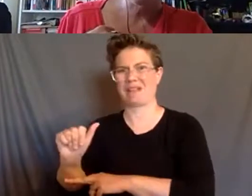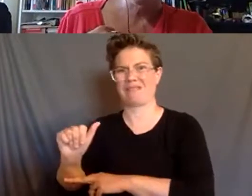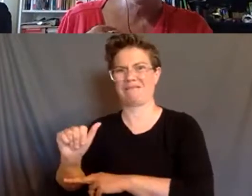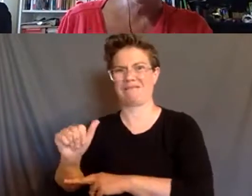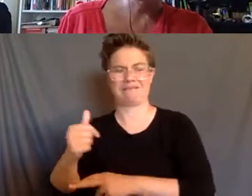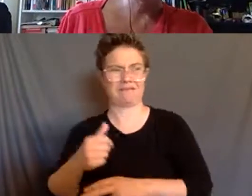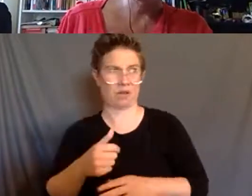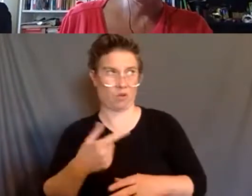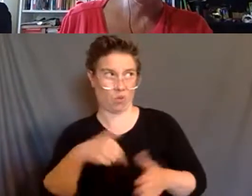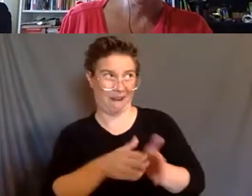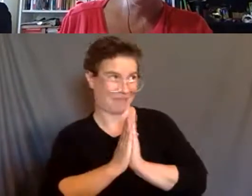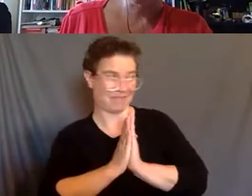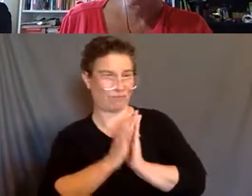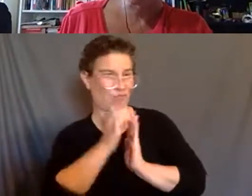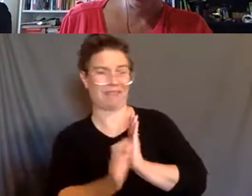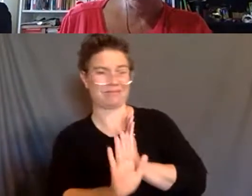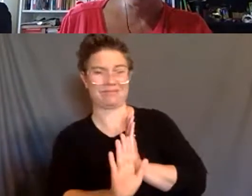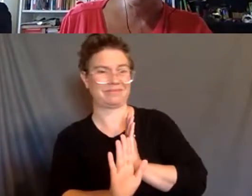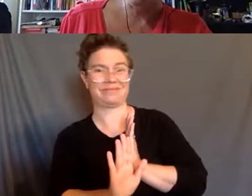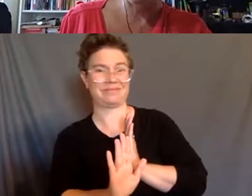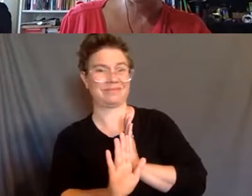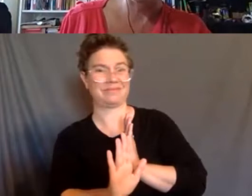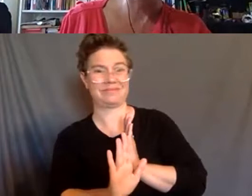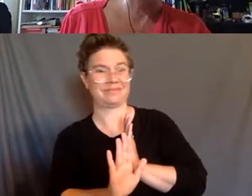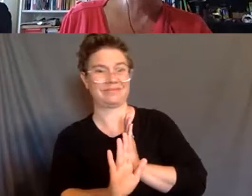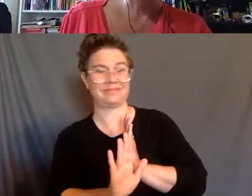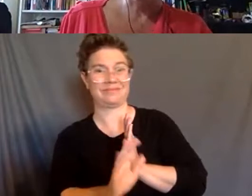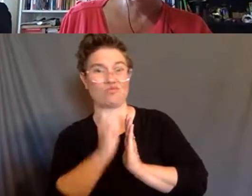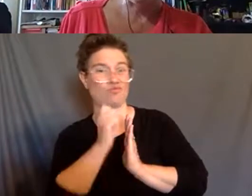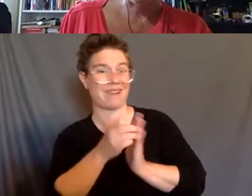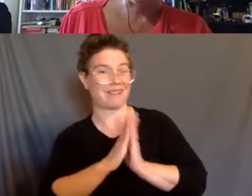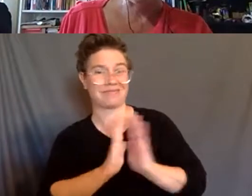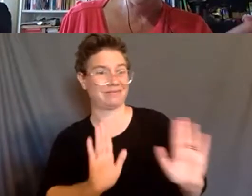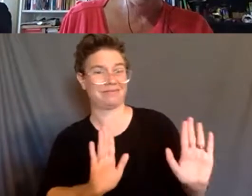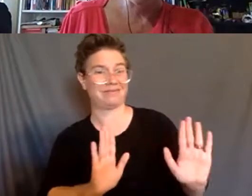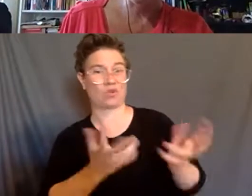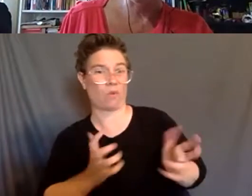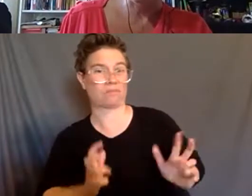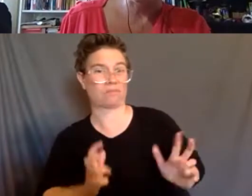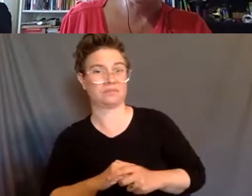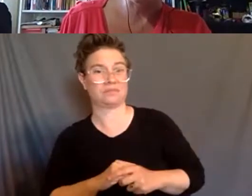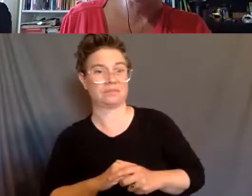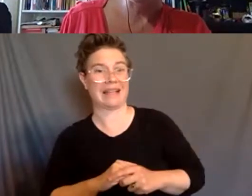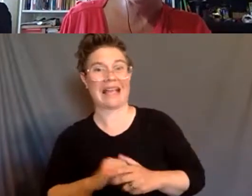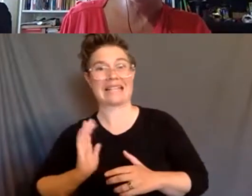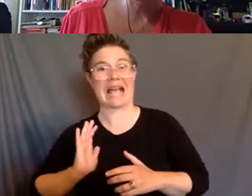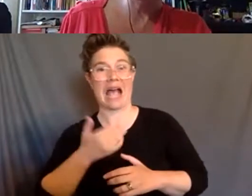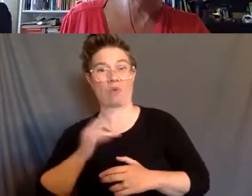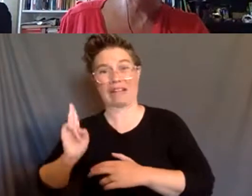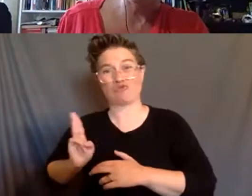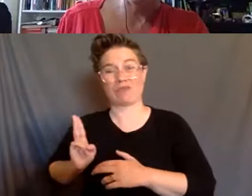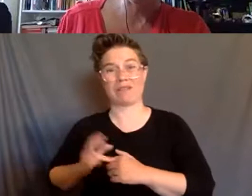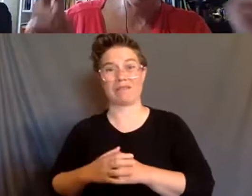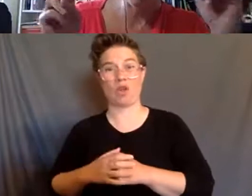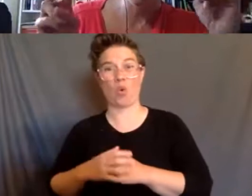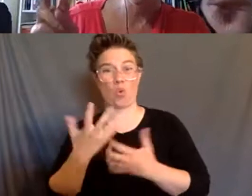it. And for the most part, we are not asking for it. We are, and this is the history of industrialization, I've been asking for the